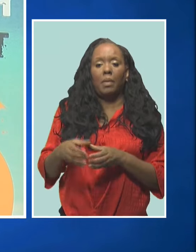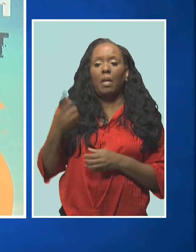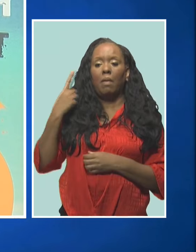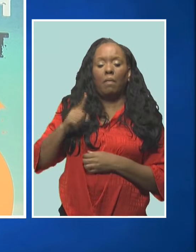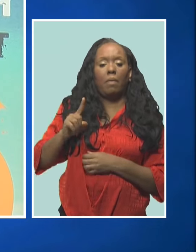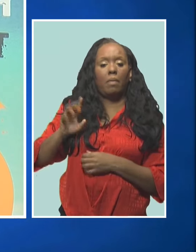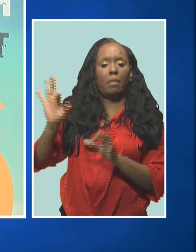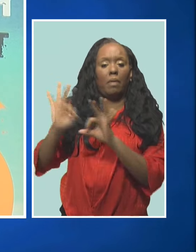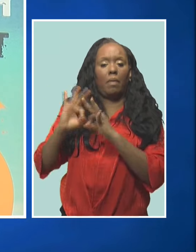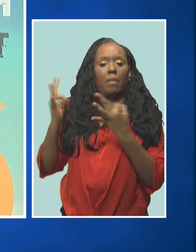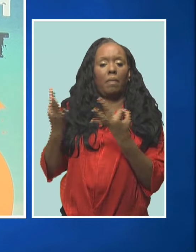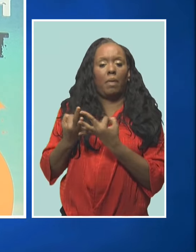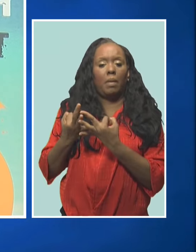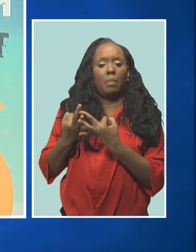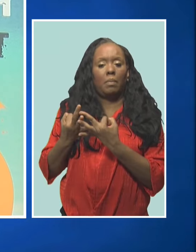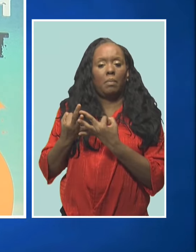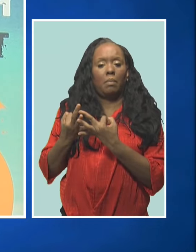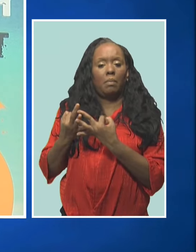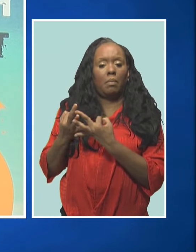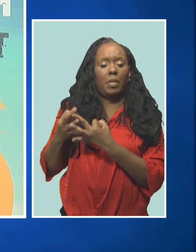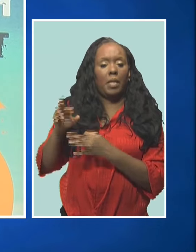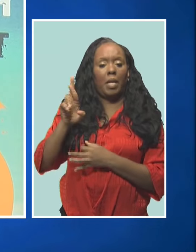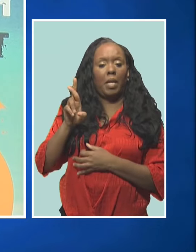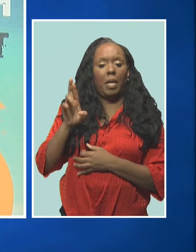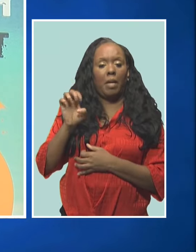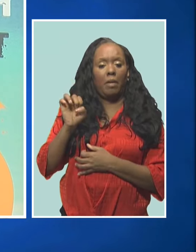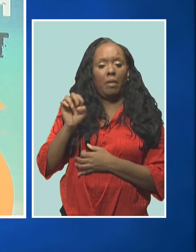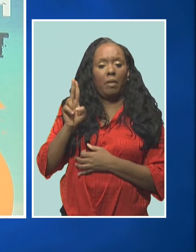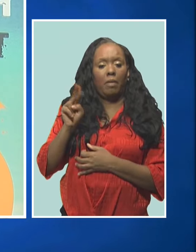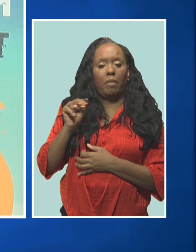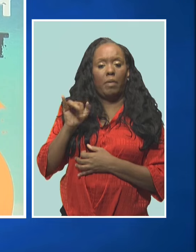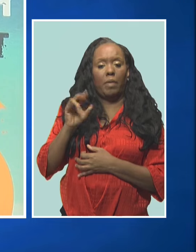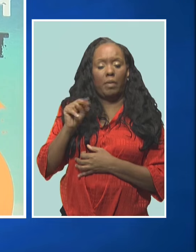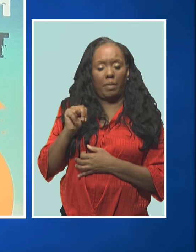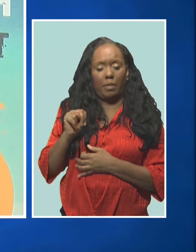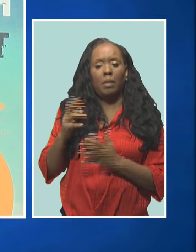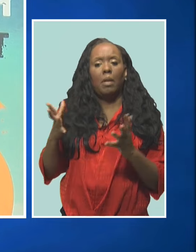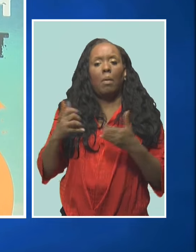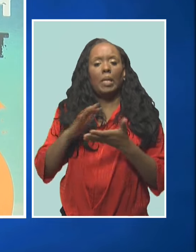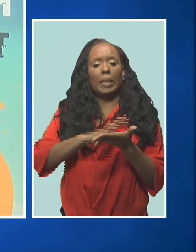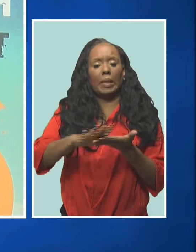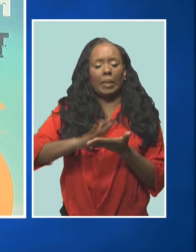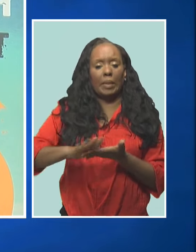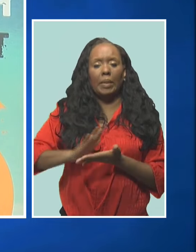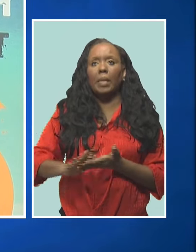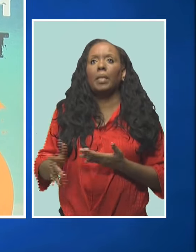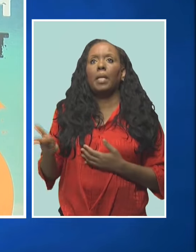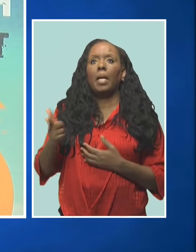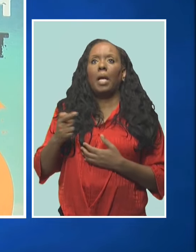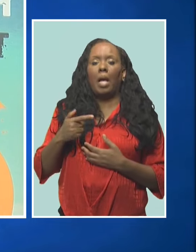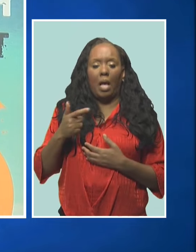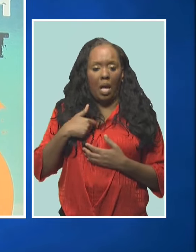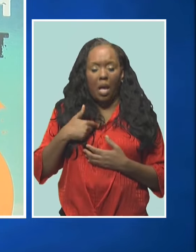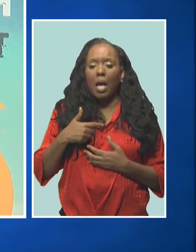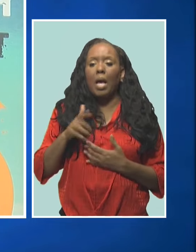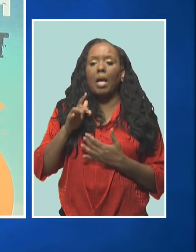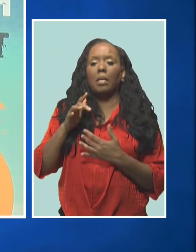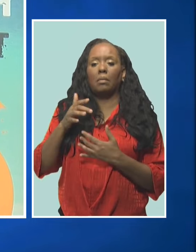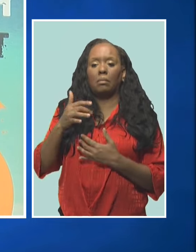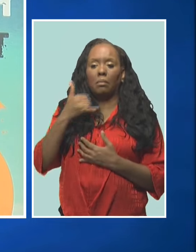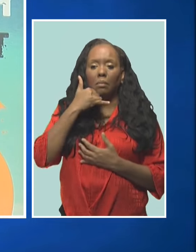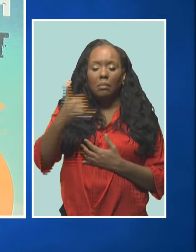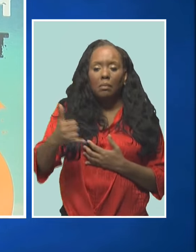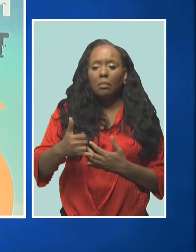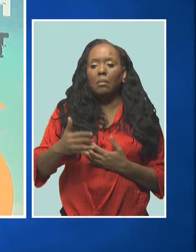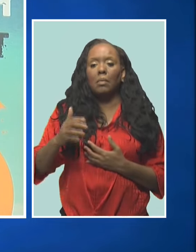family reunion, and they would like to do the cleanup that they had planned. And I immediately got a hold of Mr. Glasgow, our